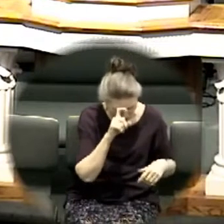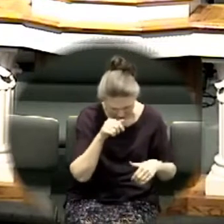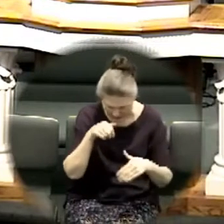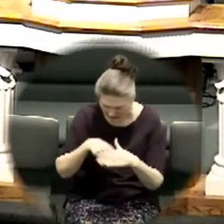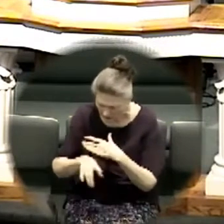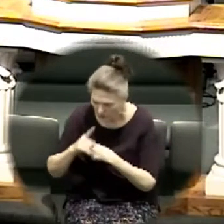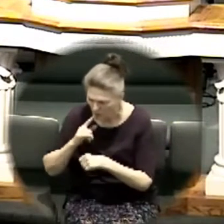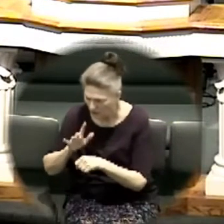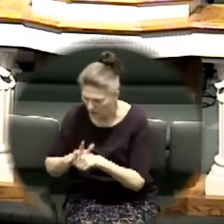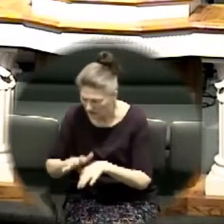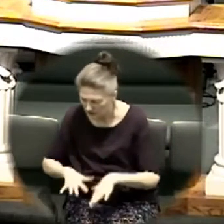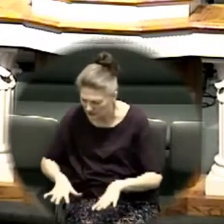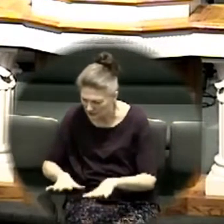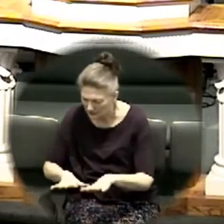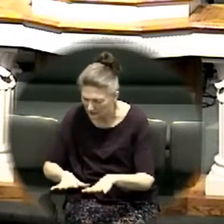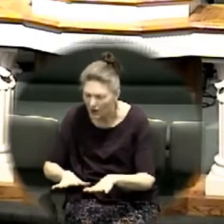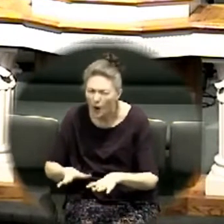morning